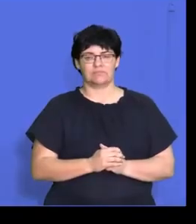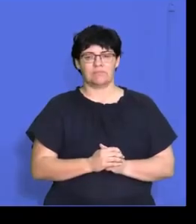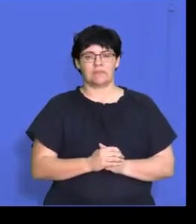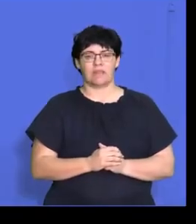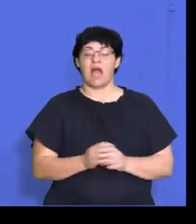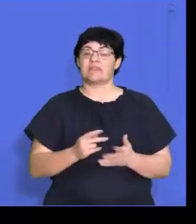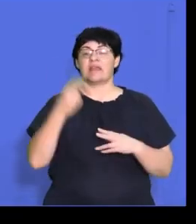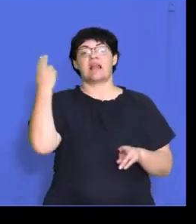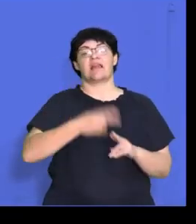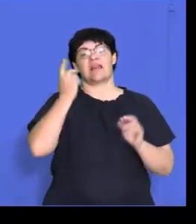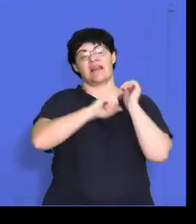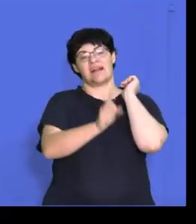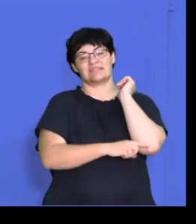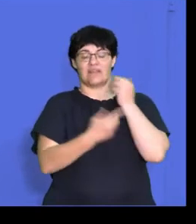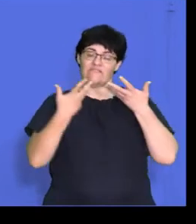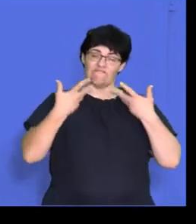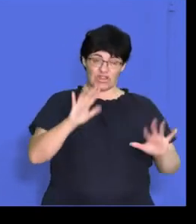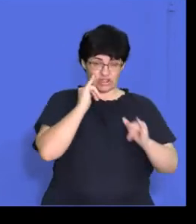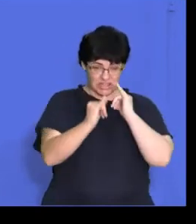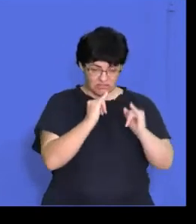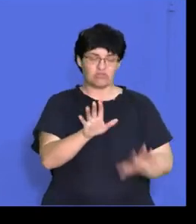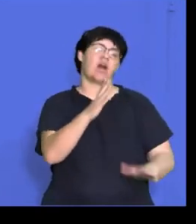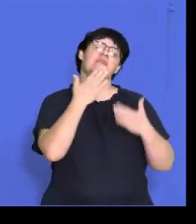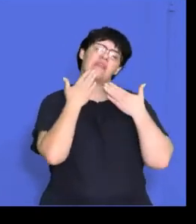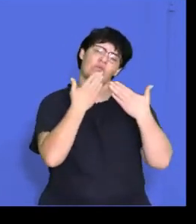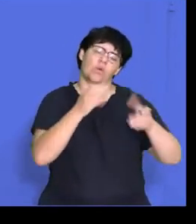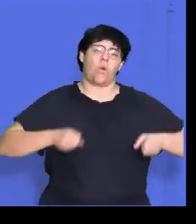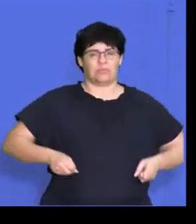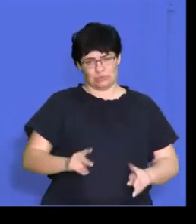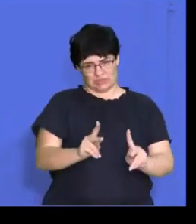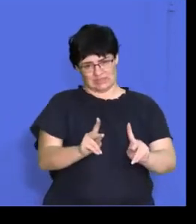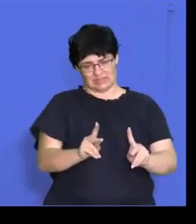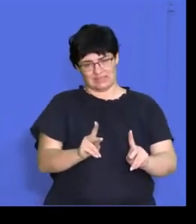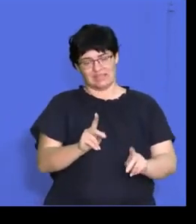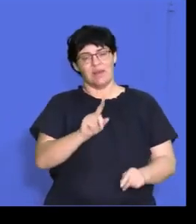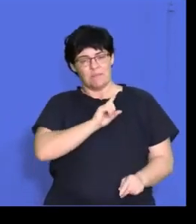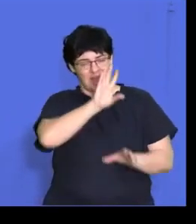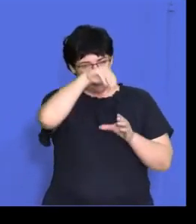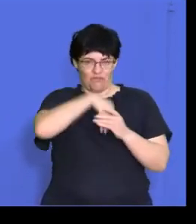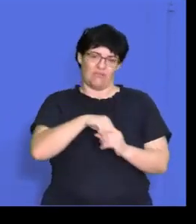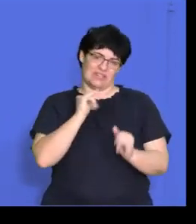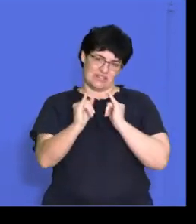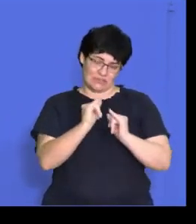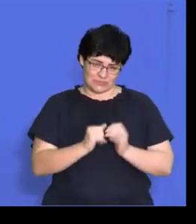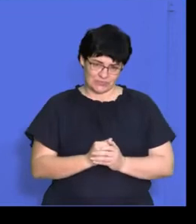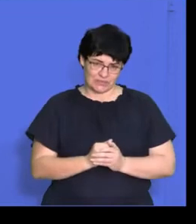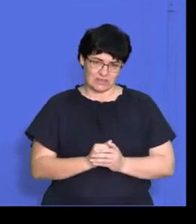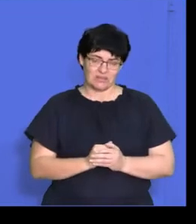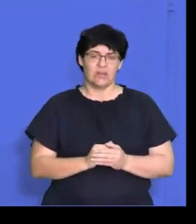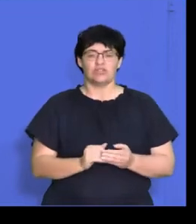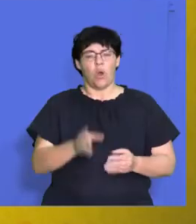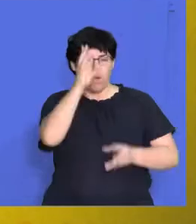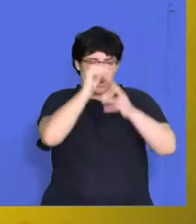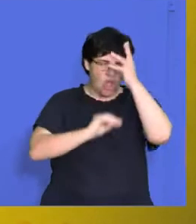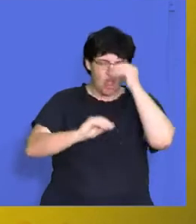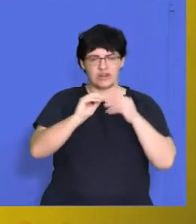And then finally, once the interview is over, thank the interviewer for the opportunity given to be a part of the interviews. So you're going to learn a